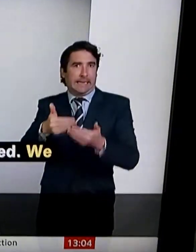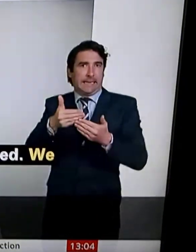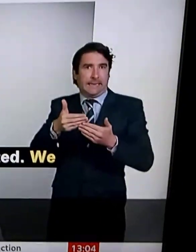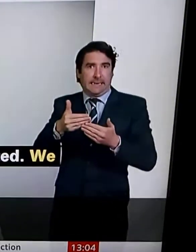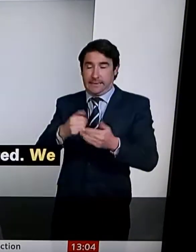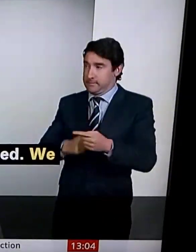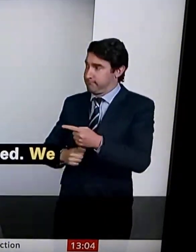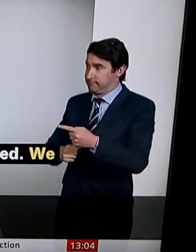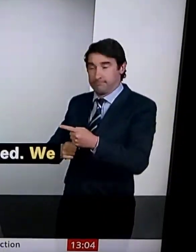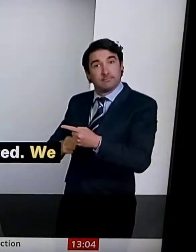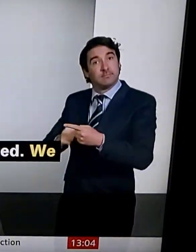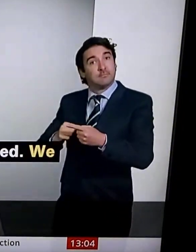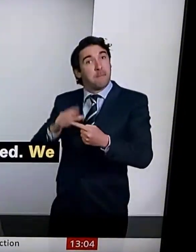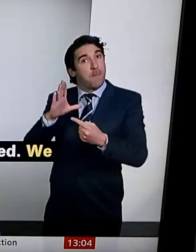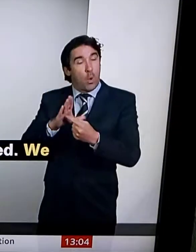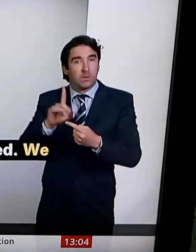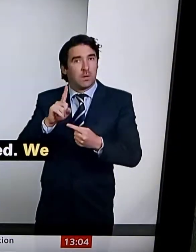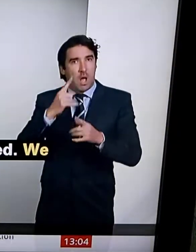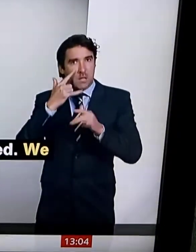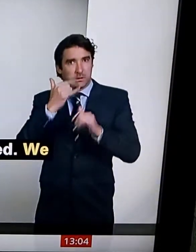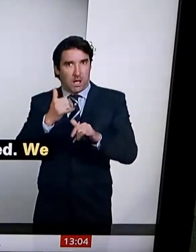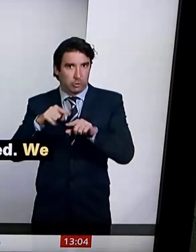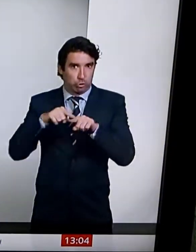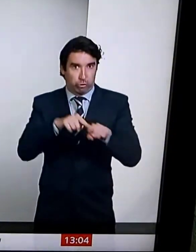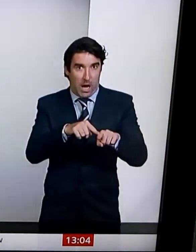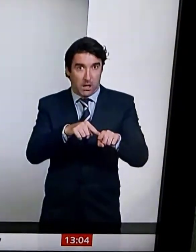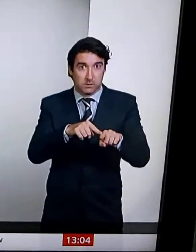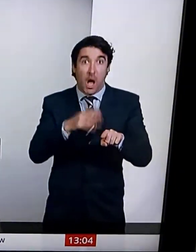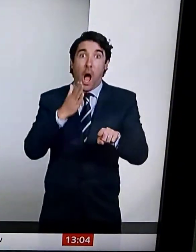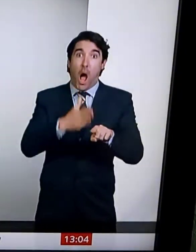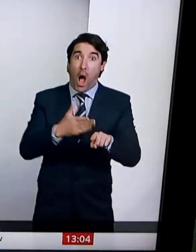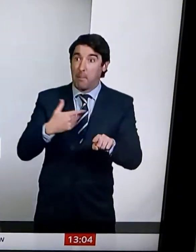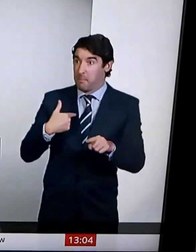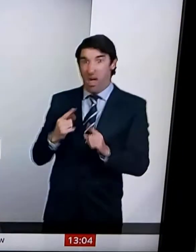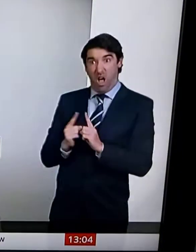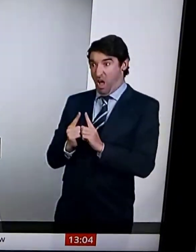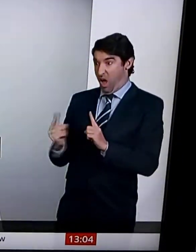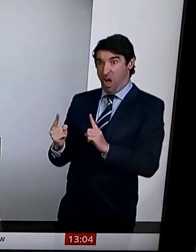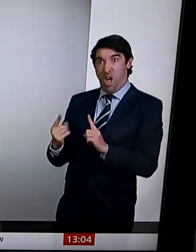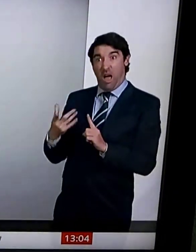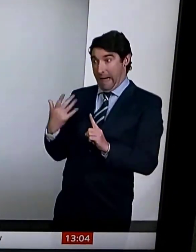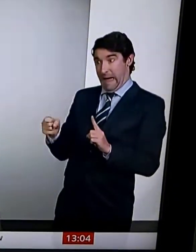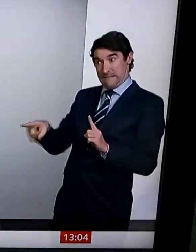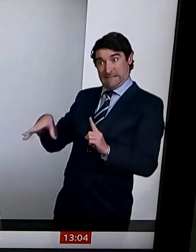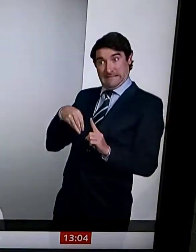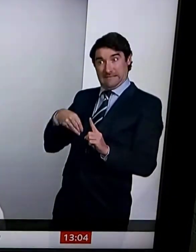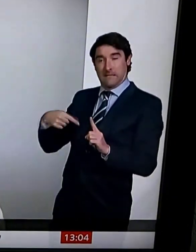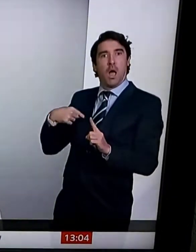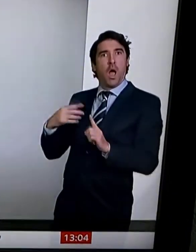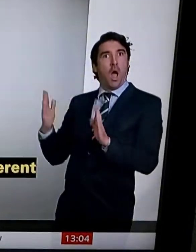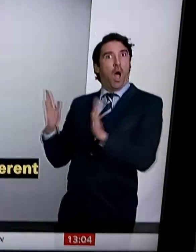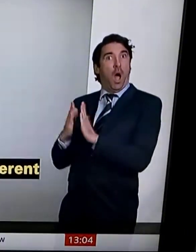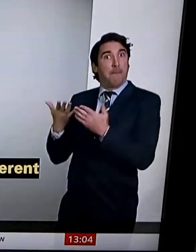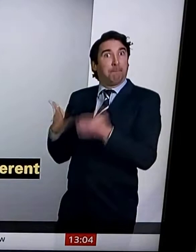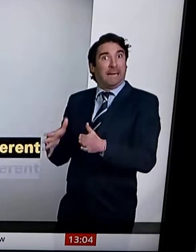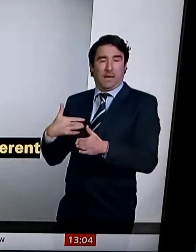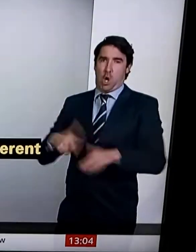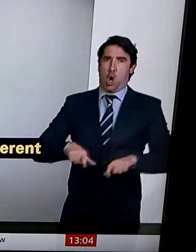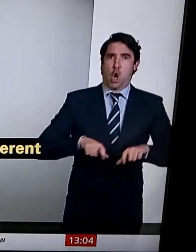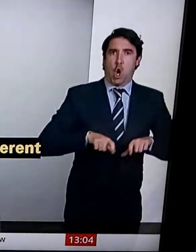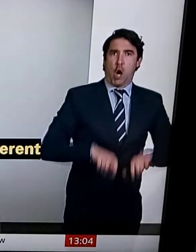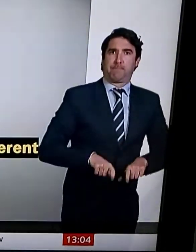Are you okay? Okay, okay. Where are you from? How many? Very hard. How